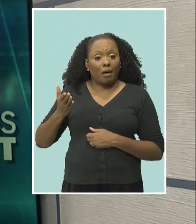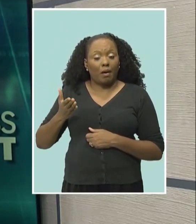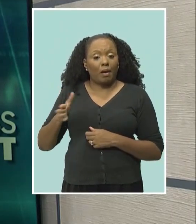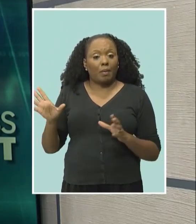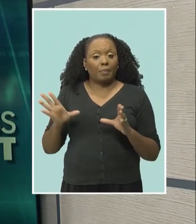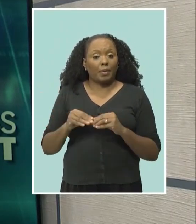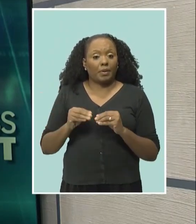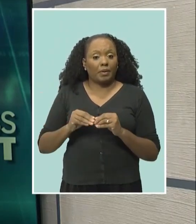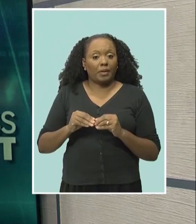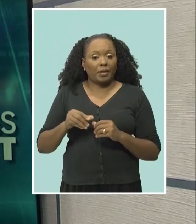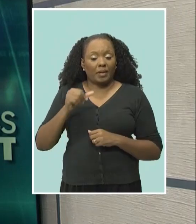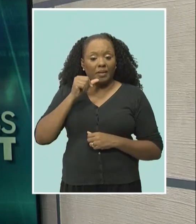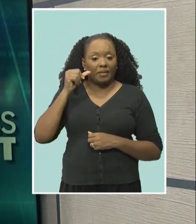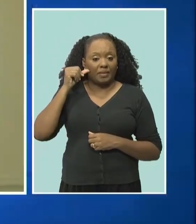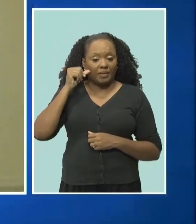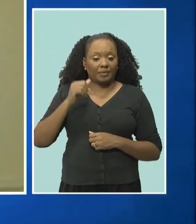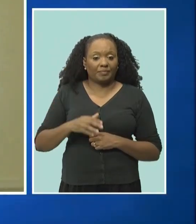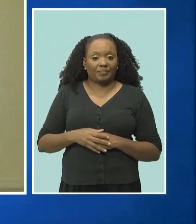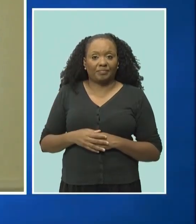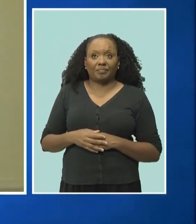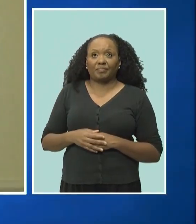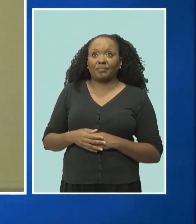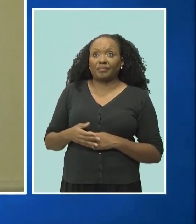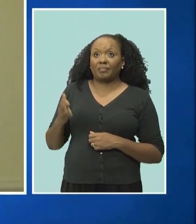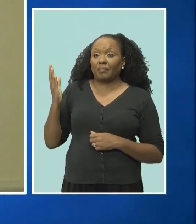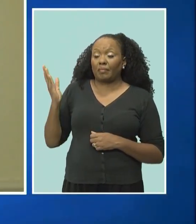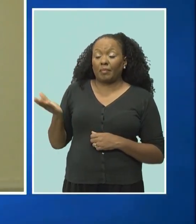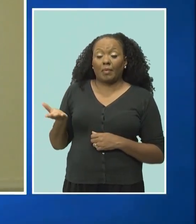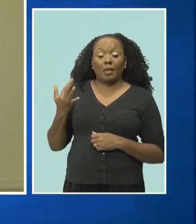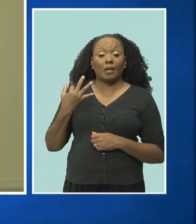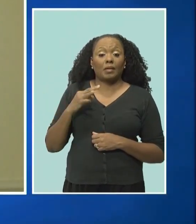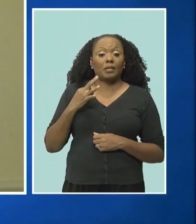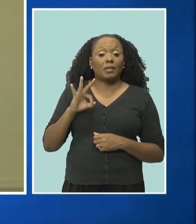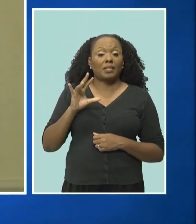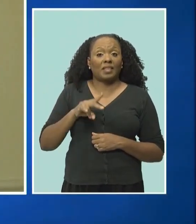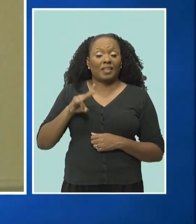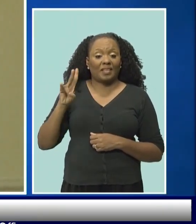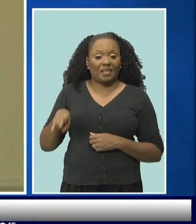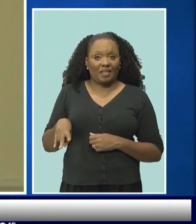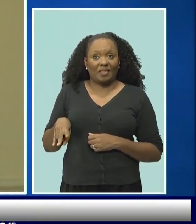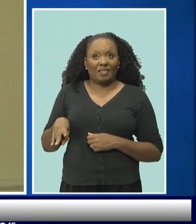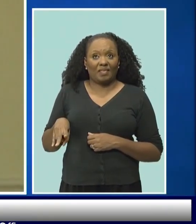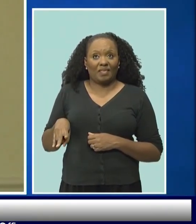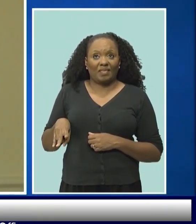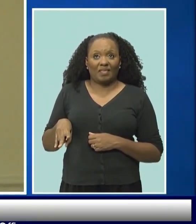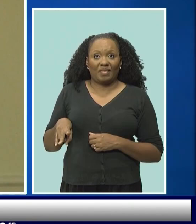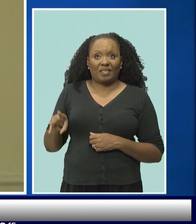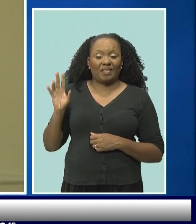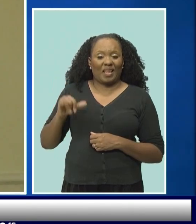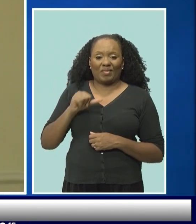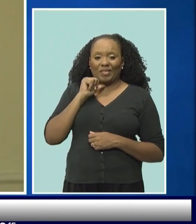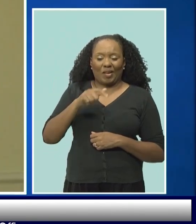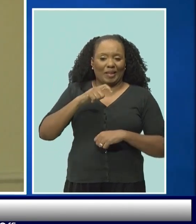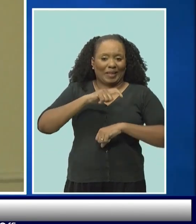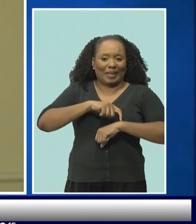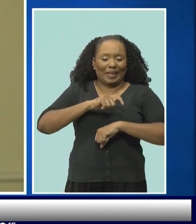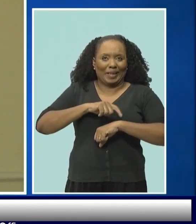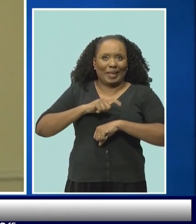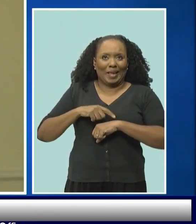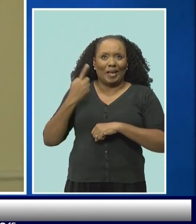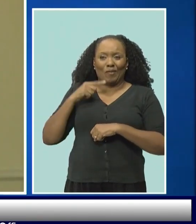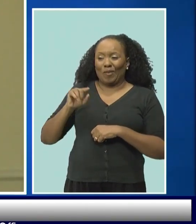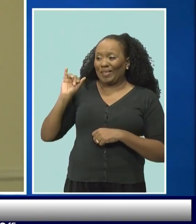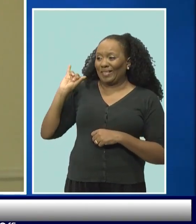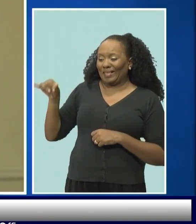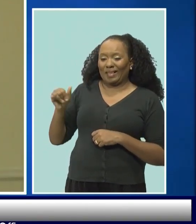yesterday. In 1977 that was not the time because it was very expensive